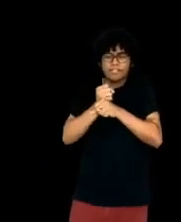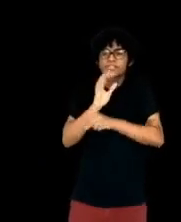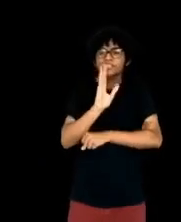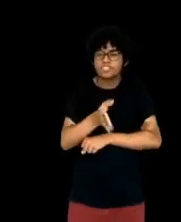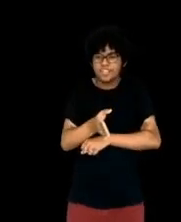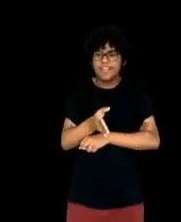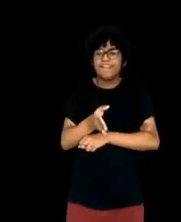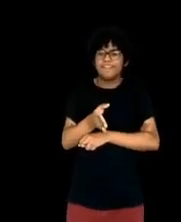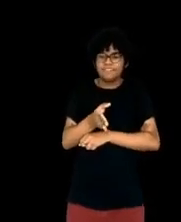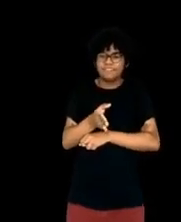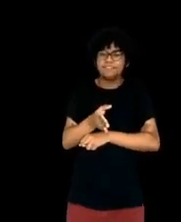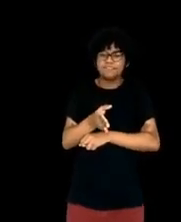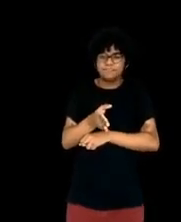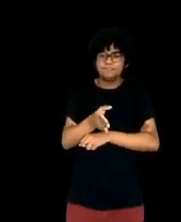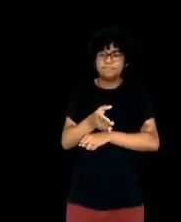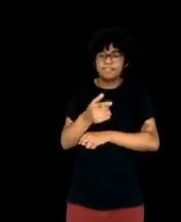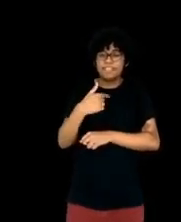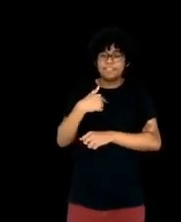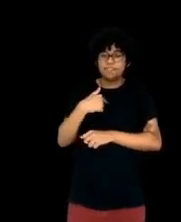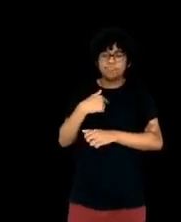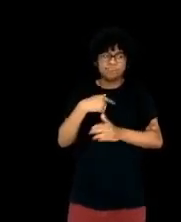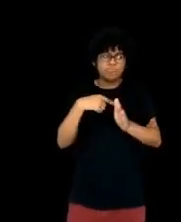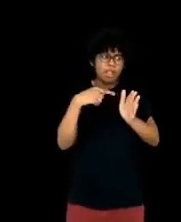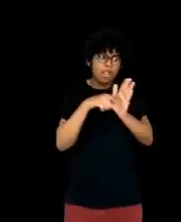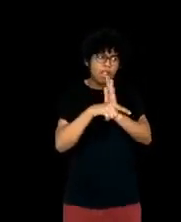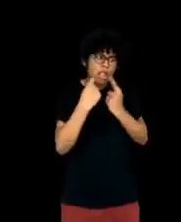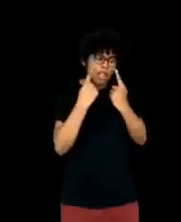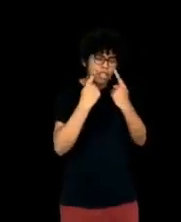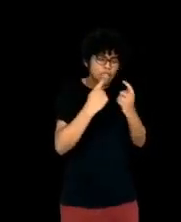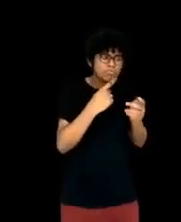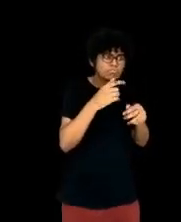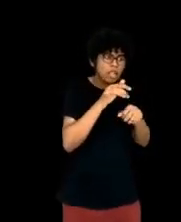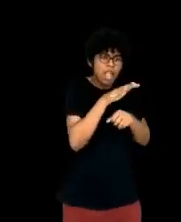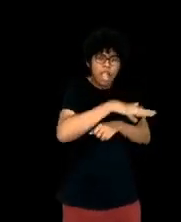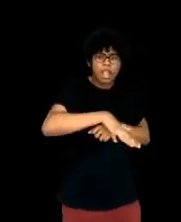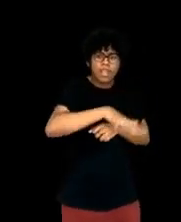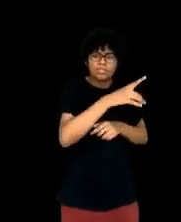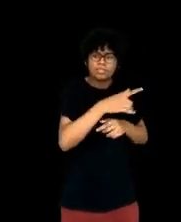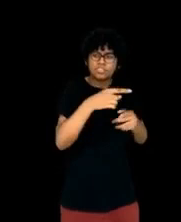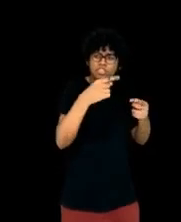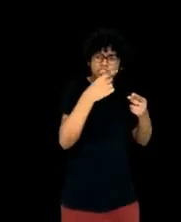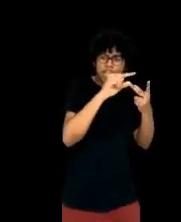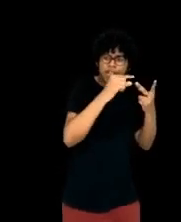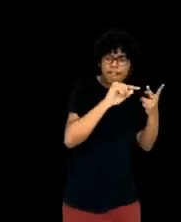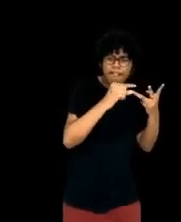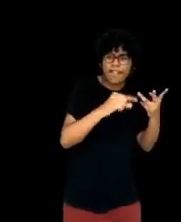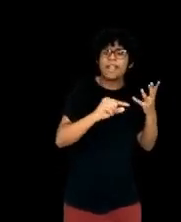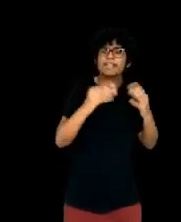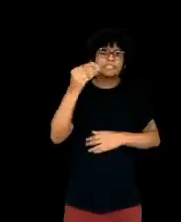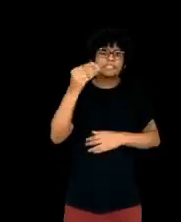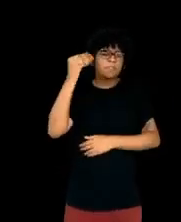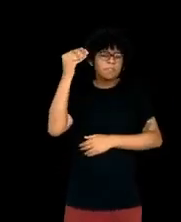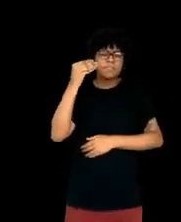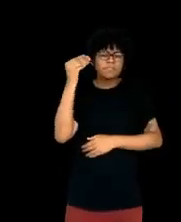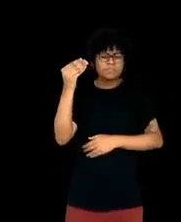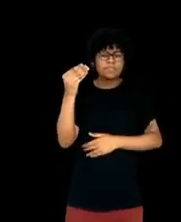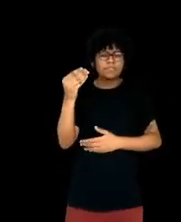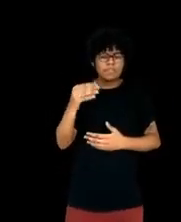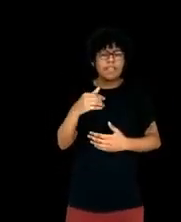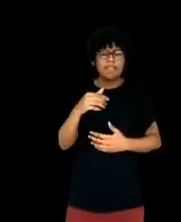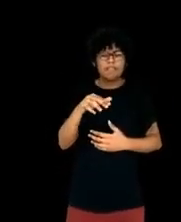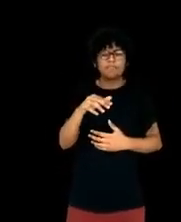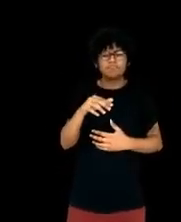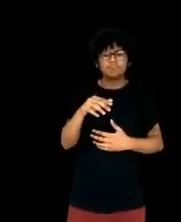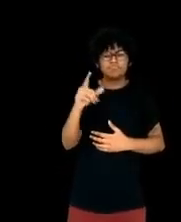to count now, I started my career as a fact checker at The New Yorker magazine, which was a deeply formative experience for me.